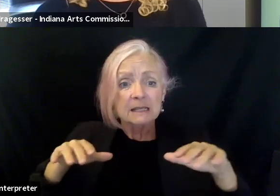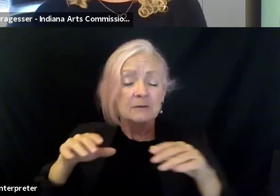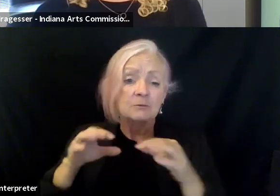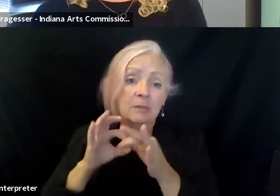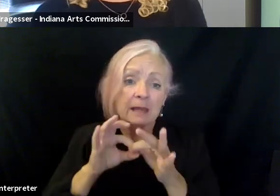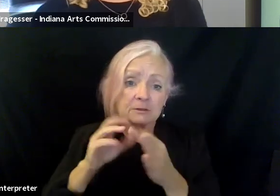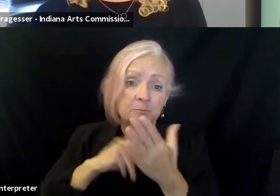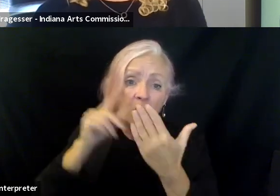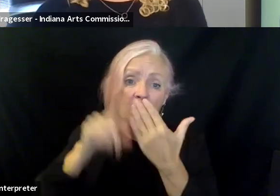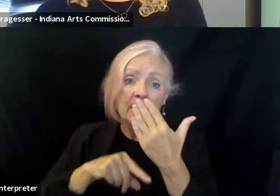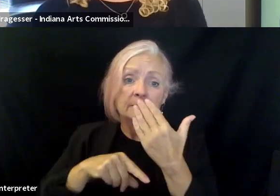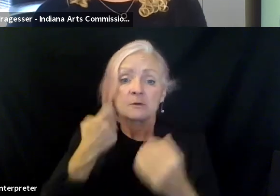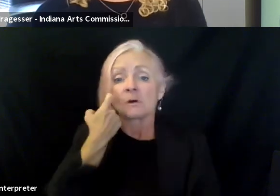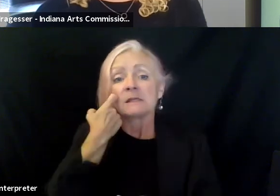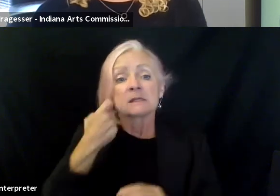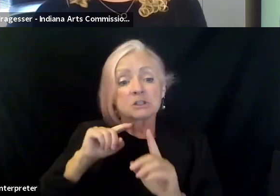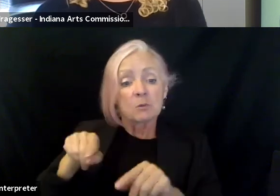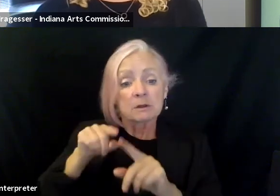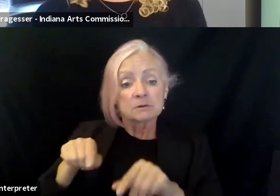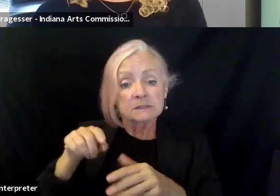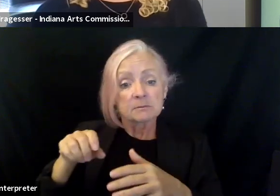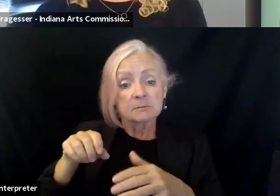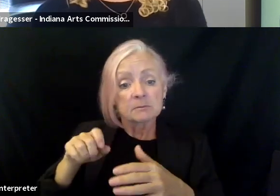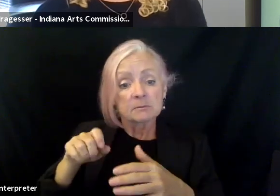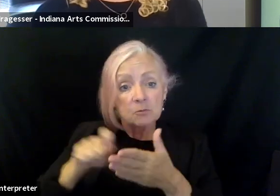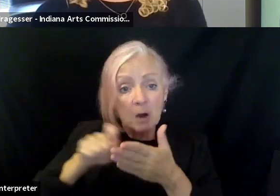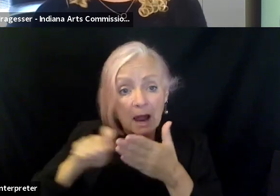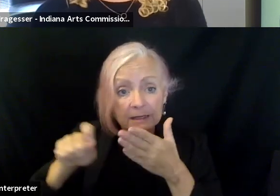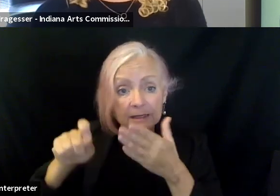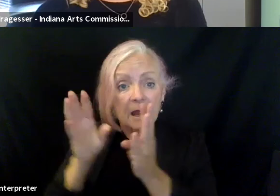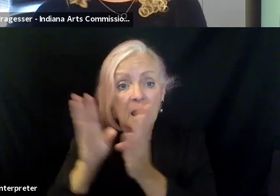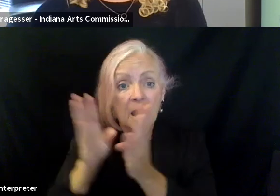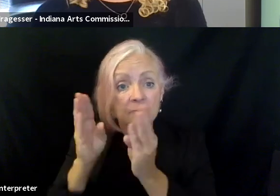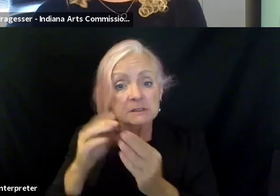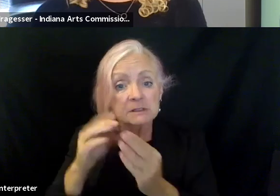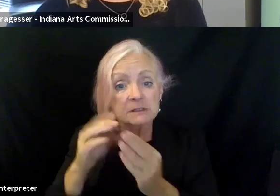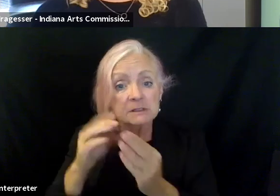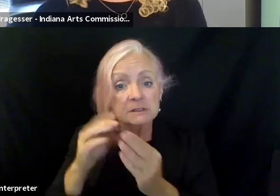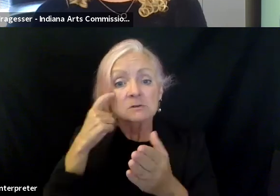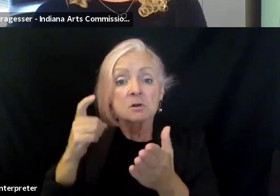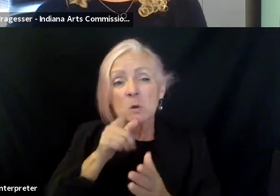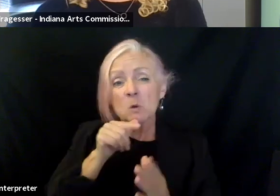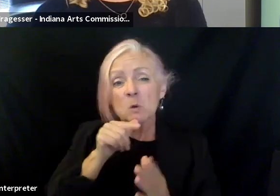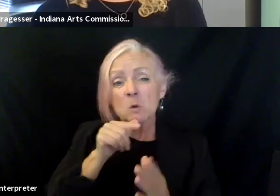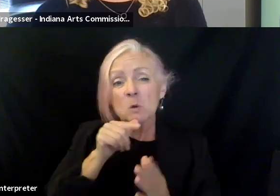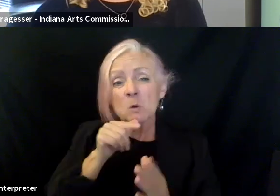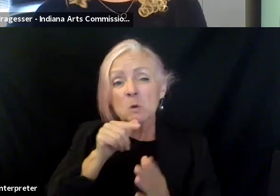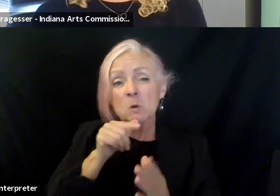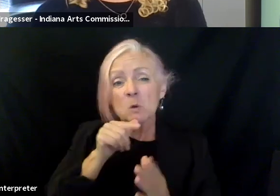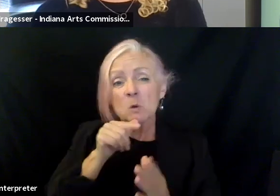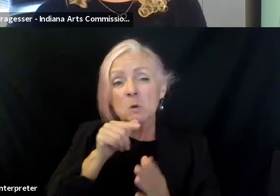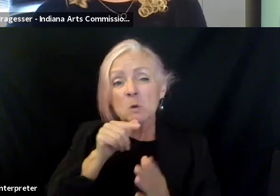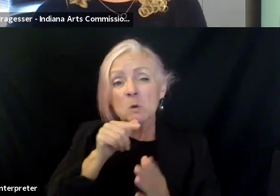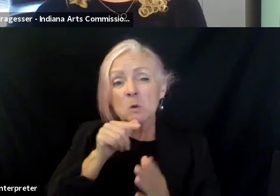um, and she had recently attended some writing conferences and noticed the same issue. Attendees were mainly middle-aged white females,